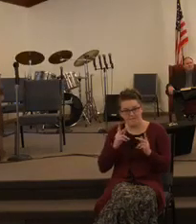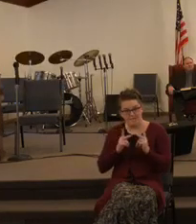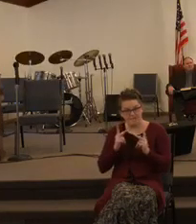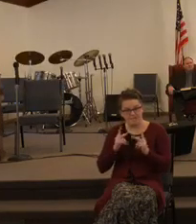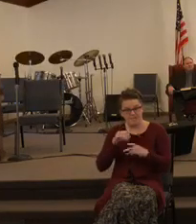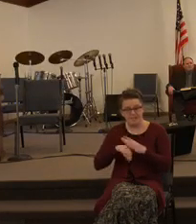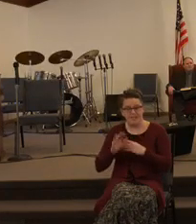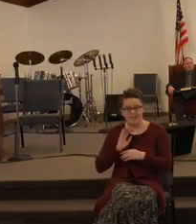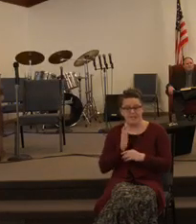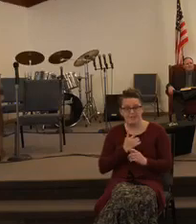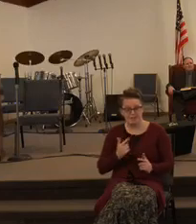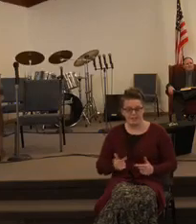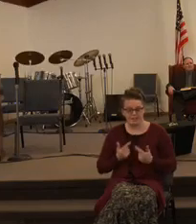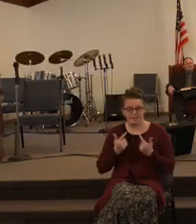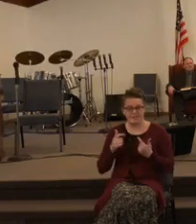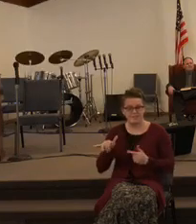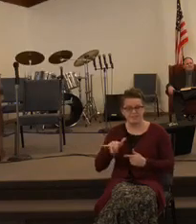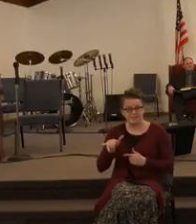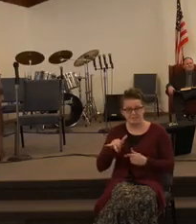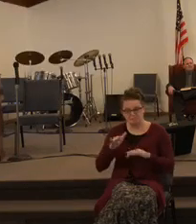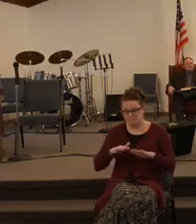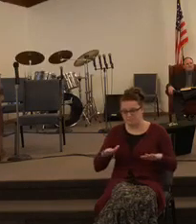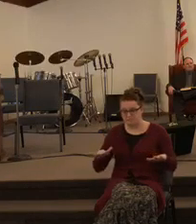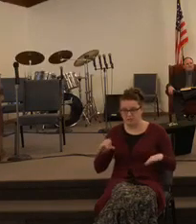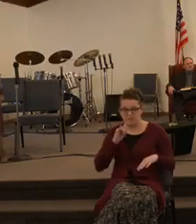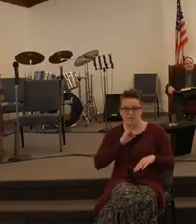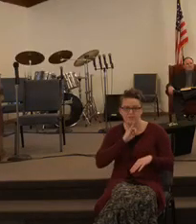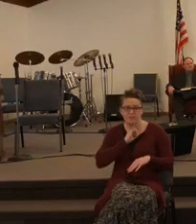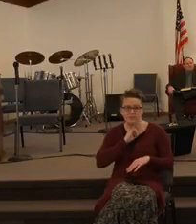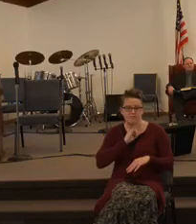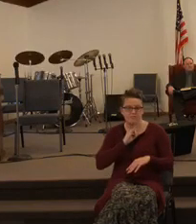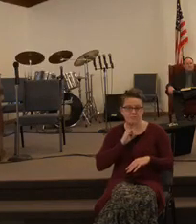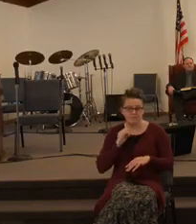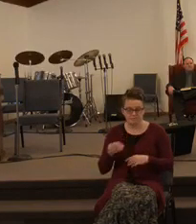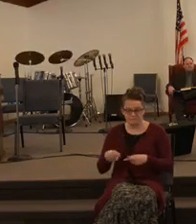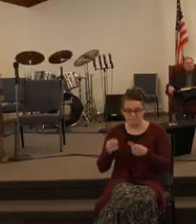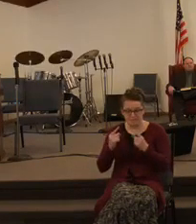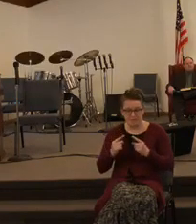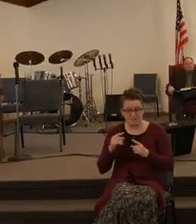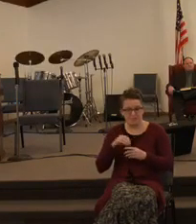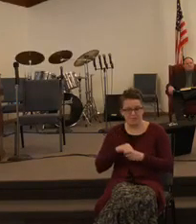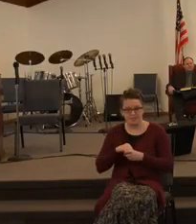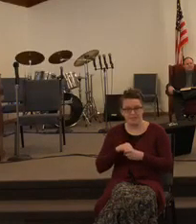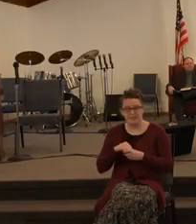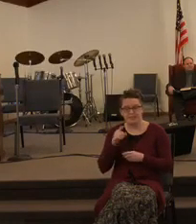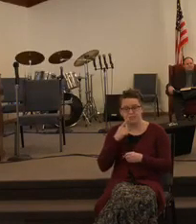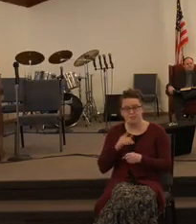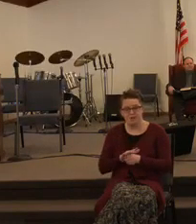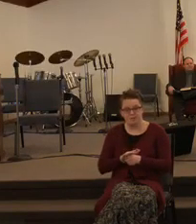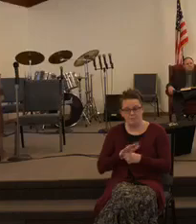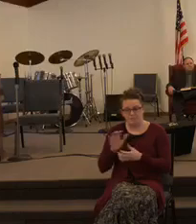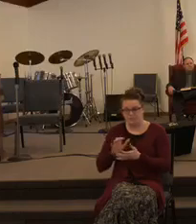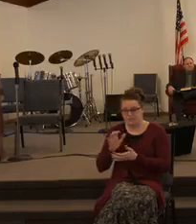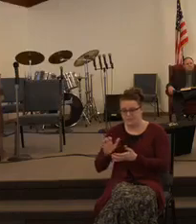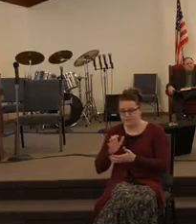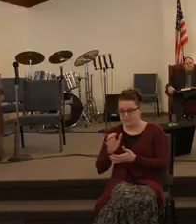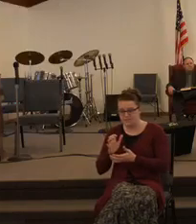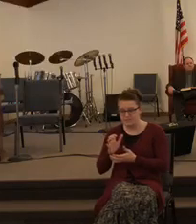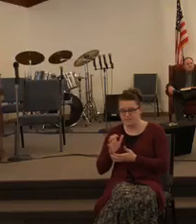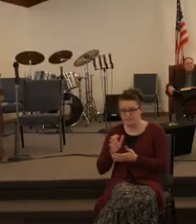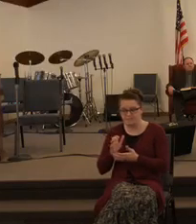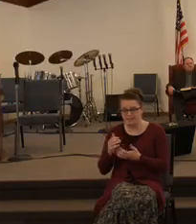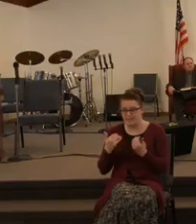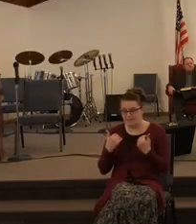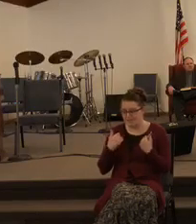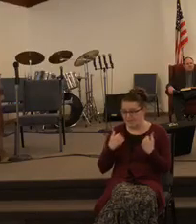was the case with the children of Israel when they were getting ready to enter into the promised land. Was there going to be battles for them to fight